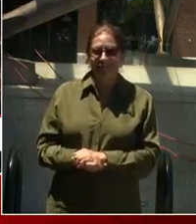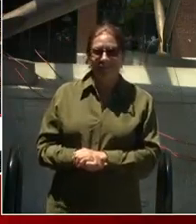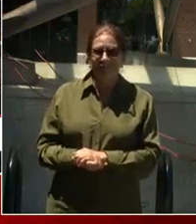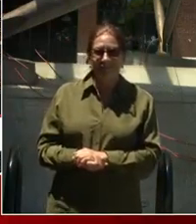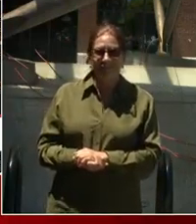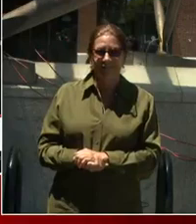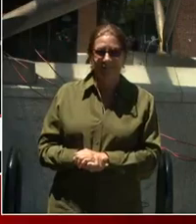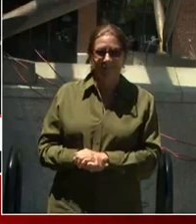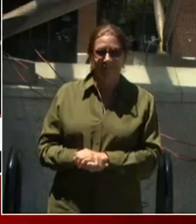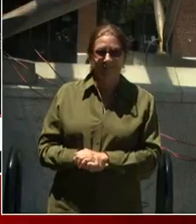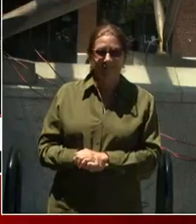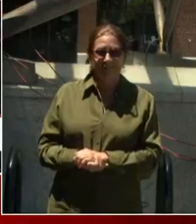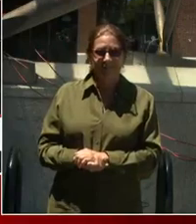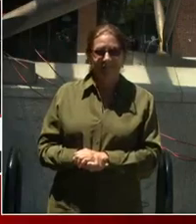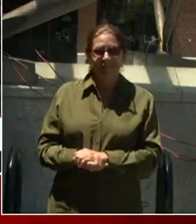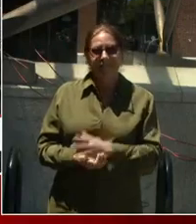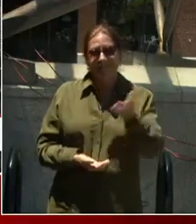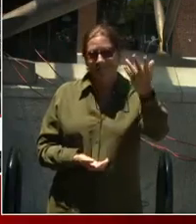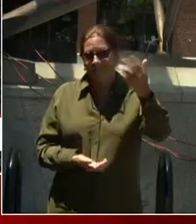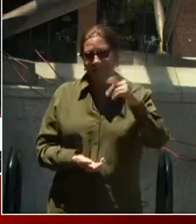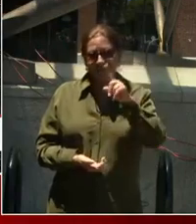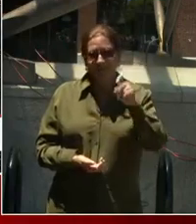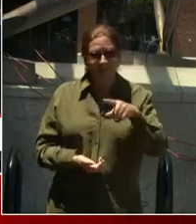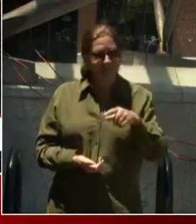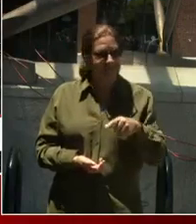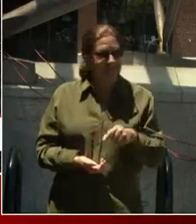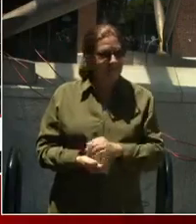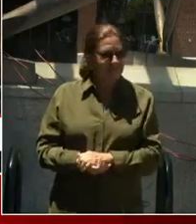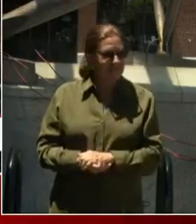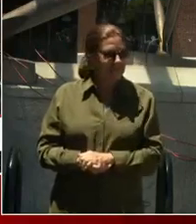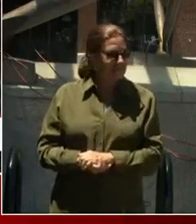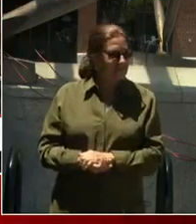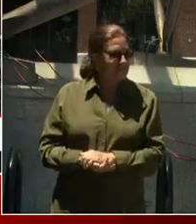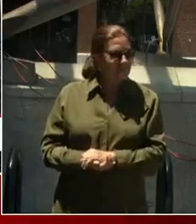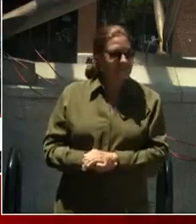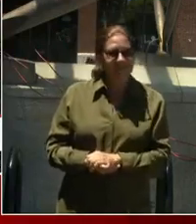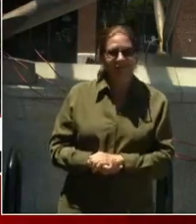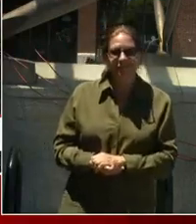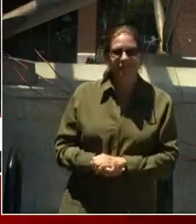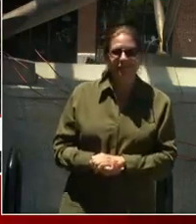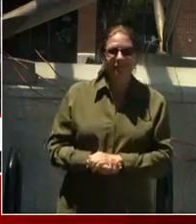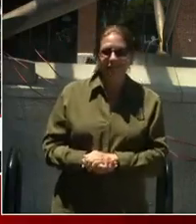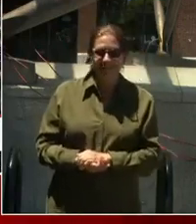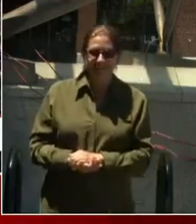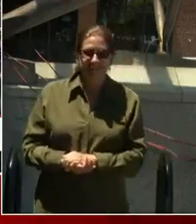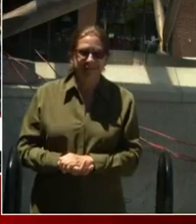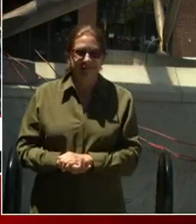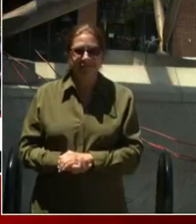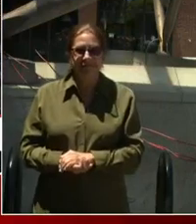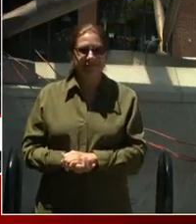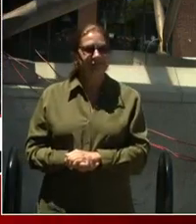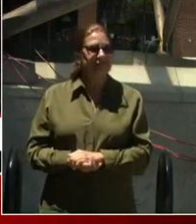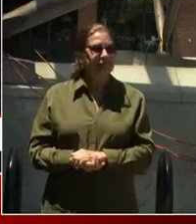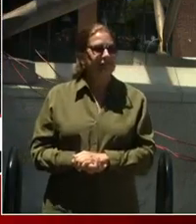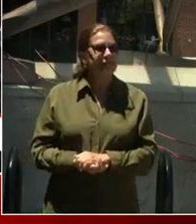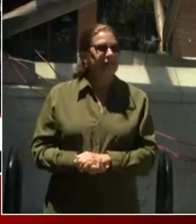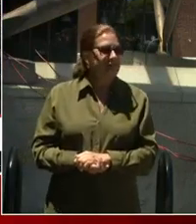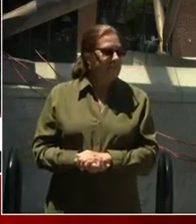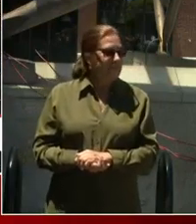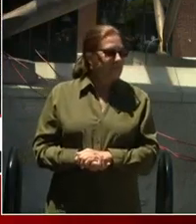I got it.